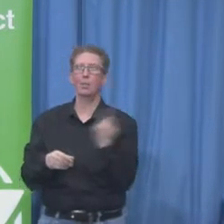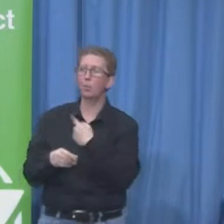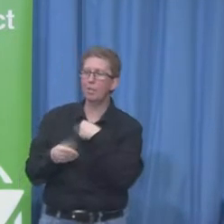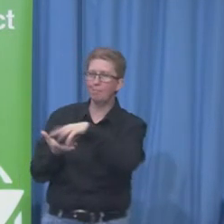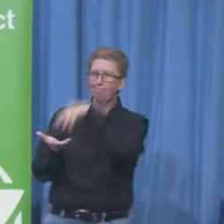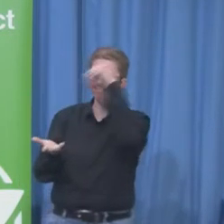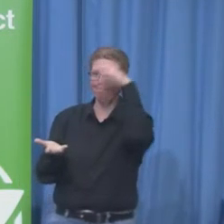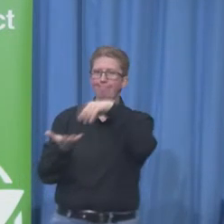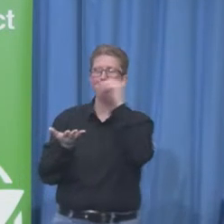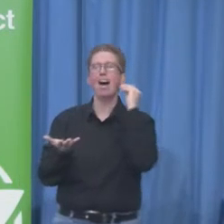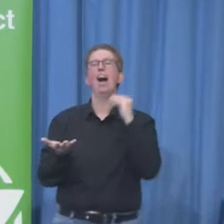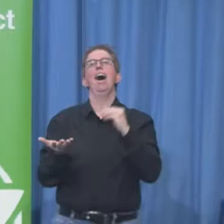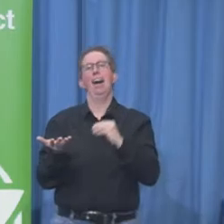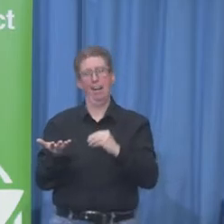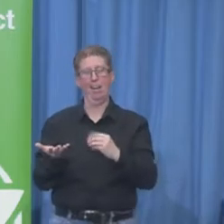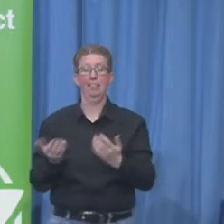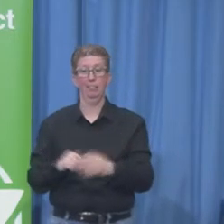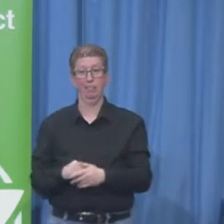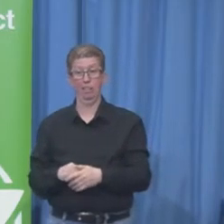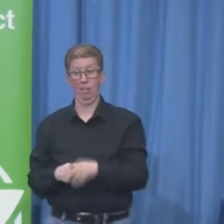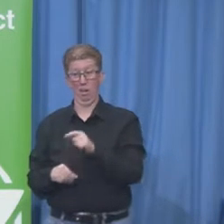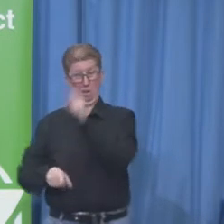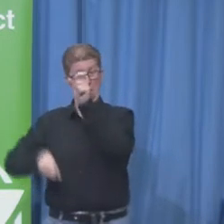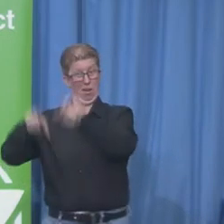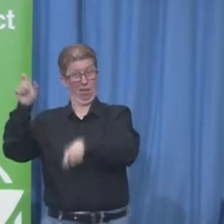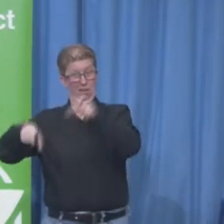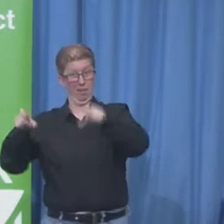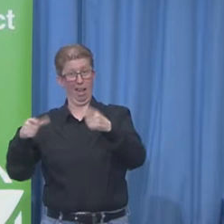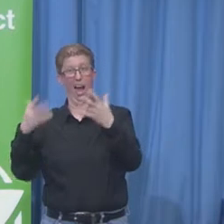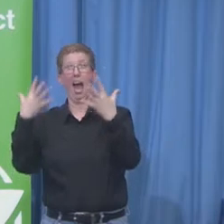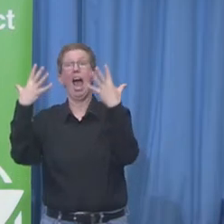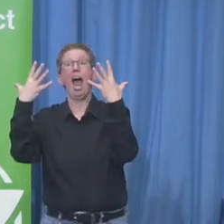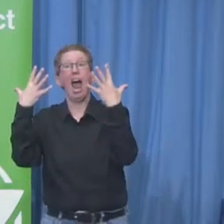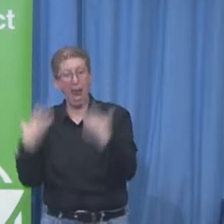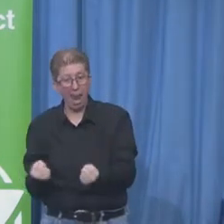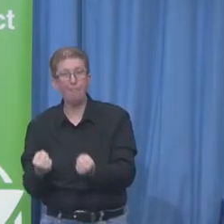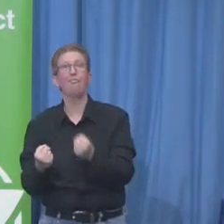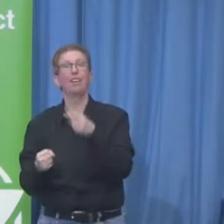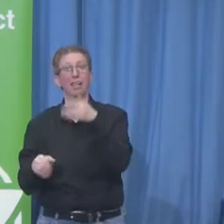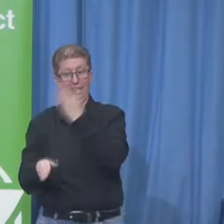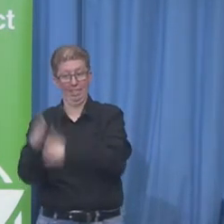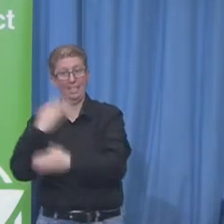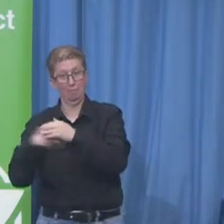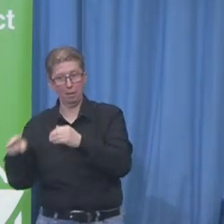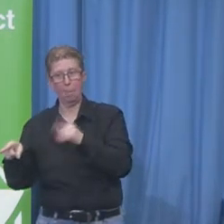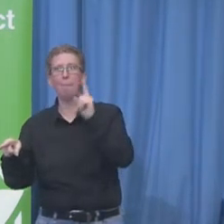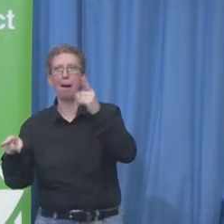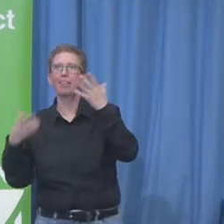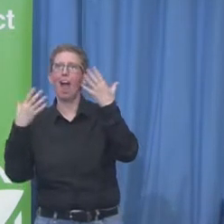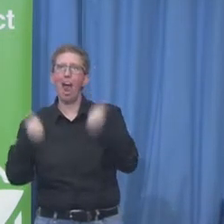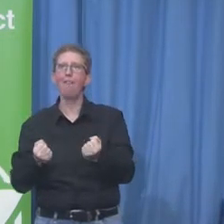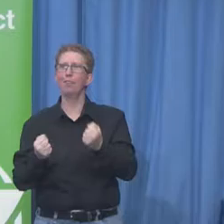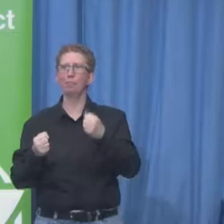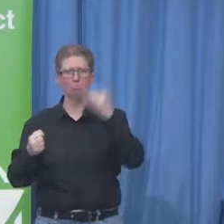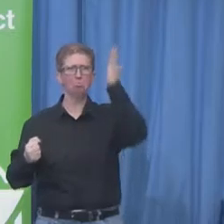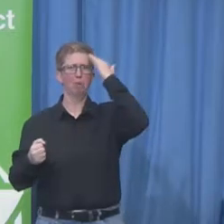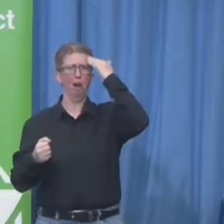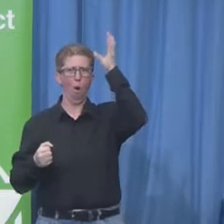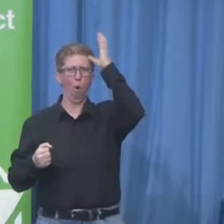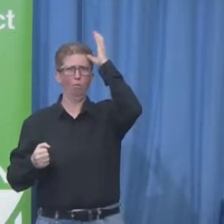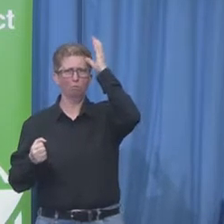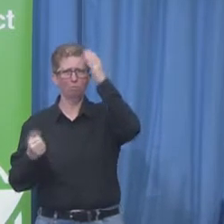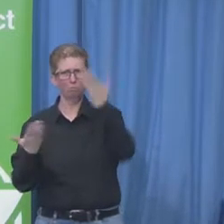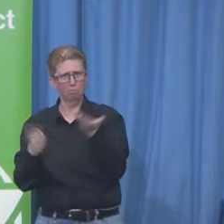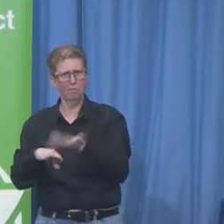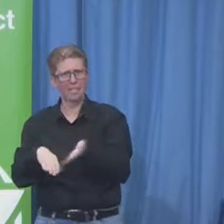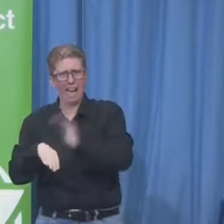qualified people that want to work. Contrary to popular belief, most of these folks absolutely would rather have a job than be on public assistance.